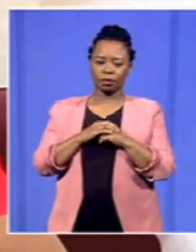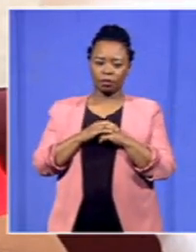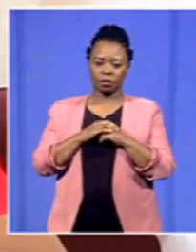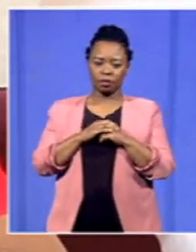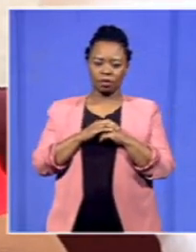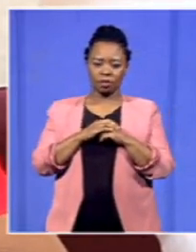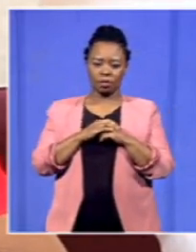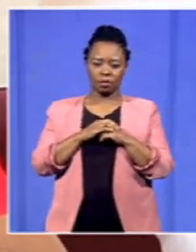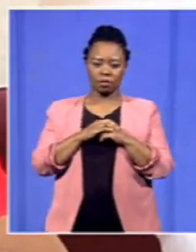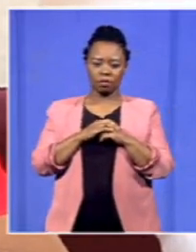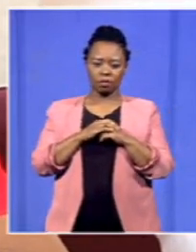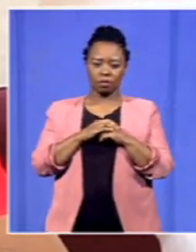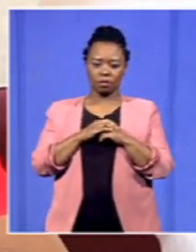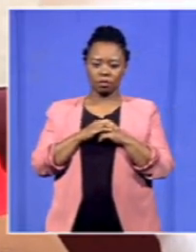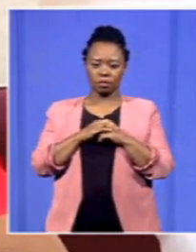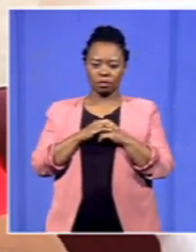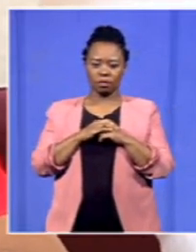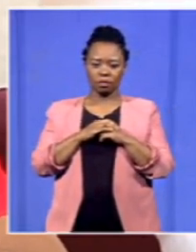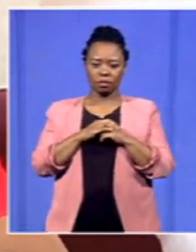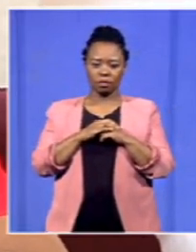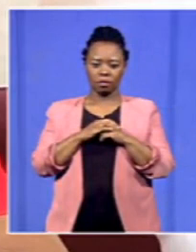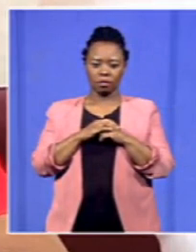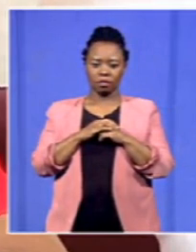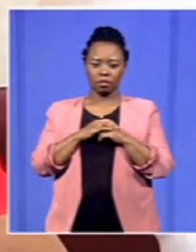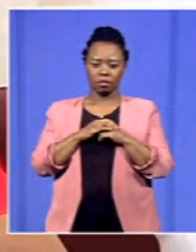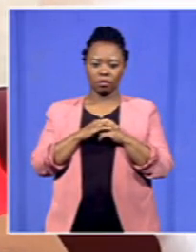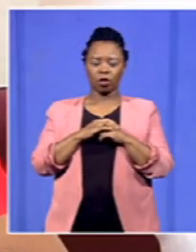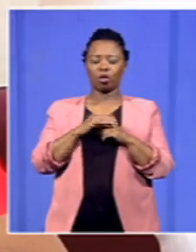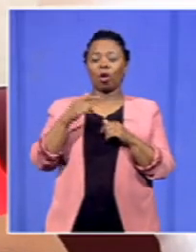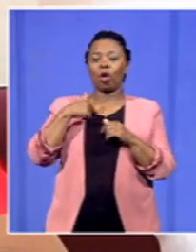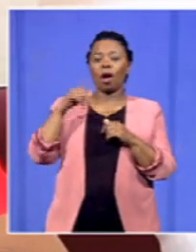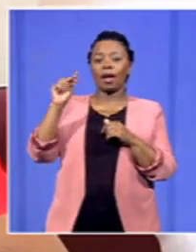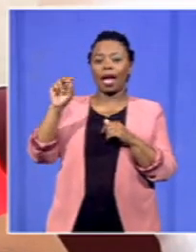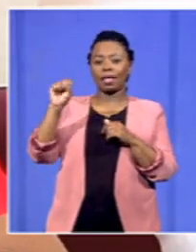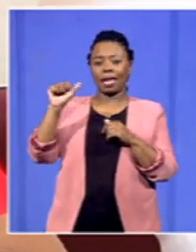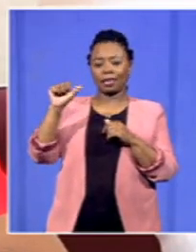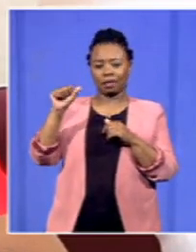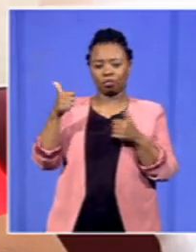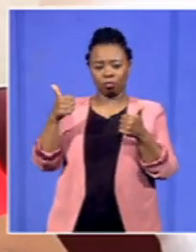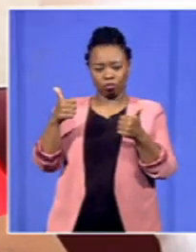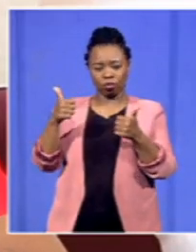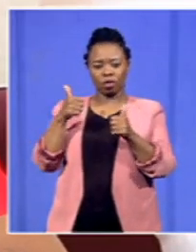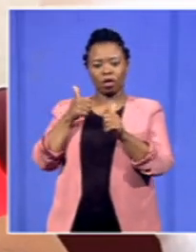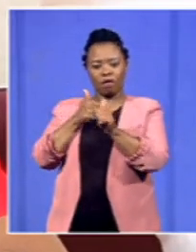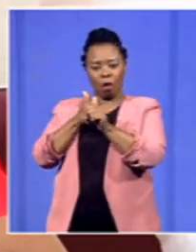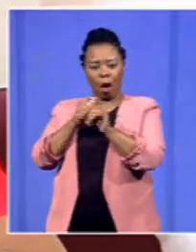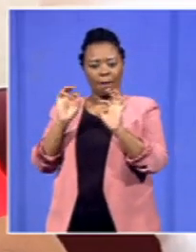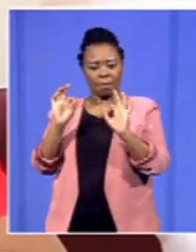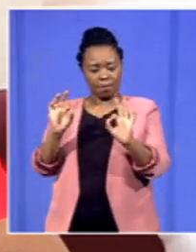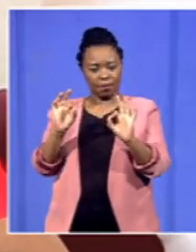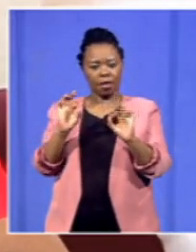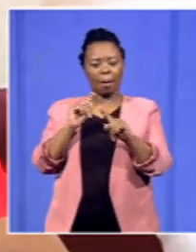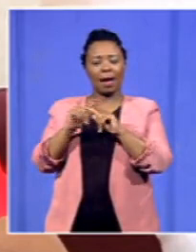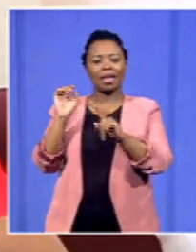This ongoing unhappiness on the side of nurses, how is that impacting on the services that they